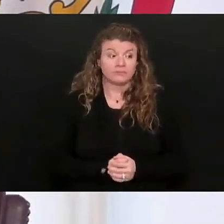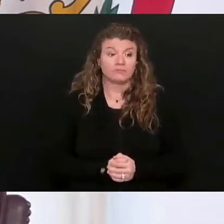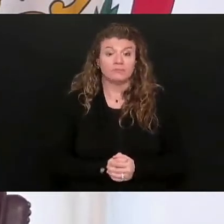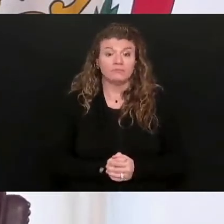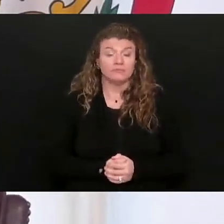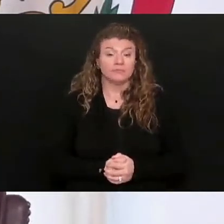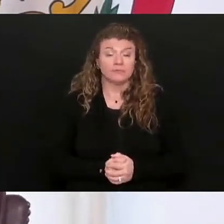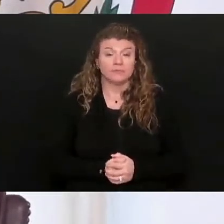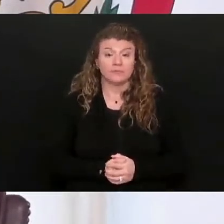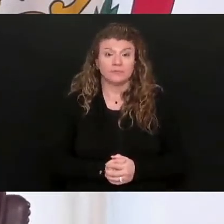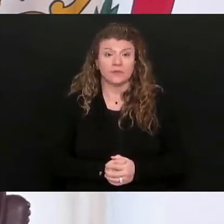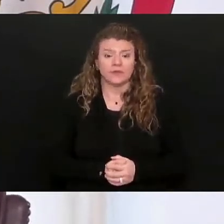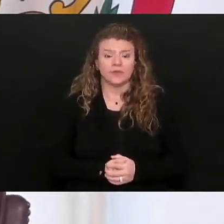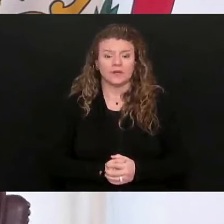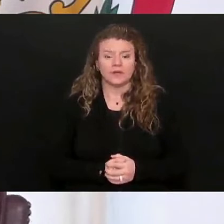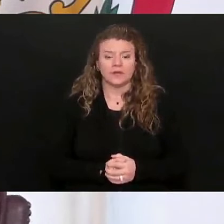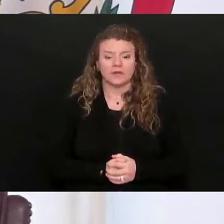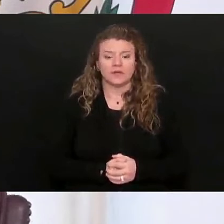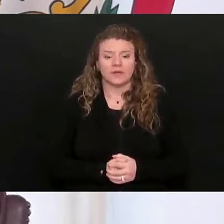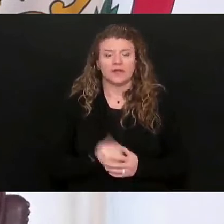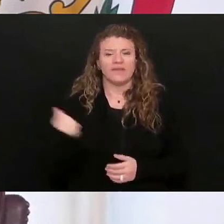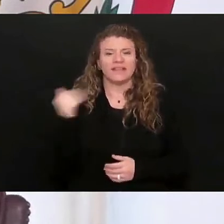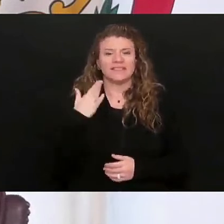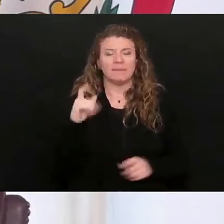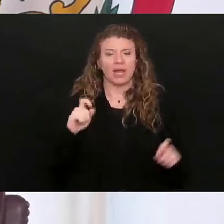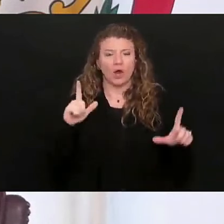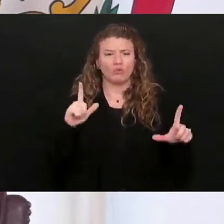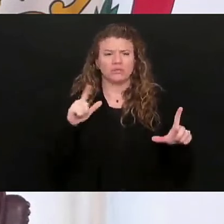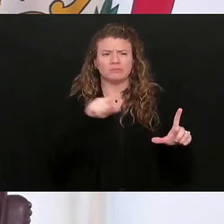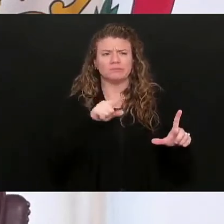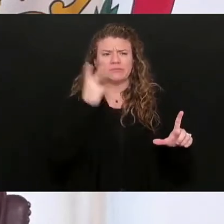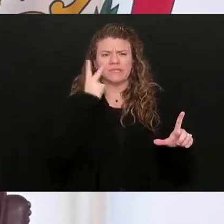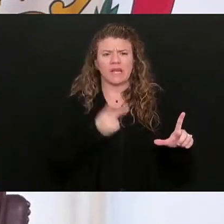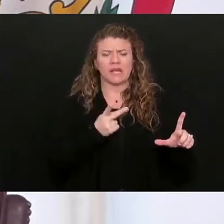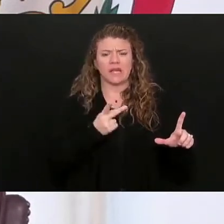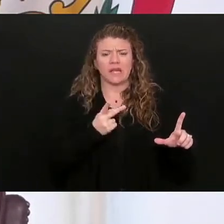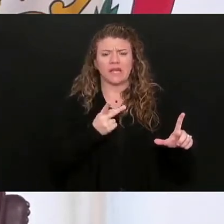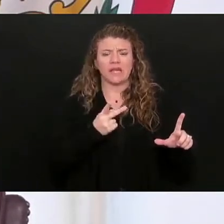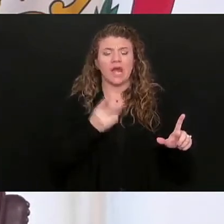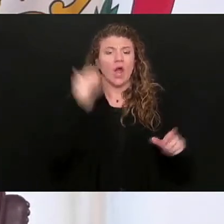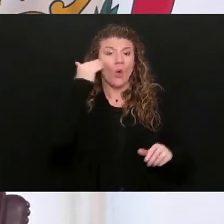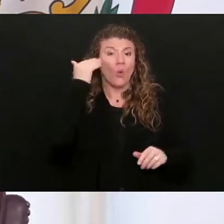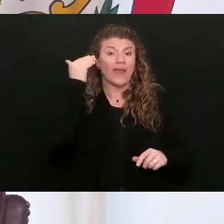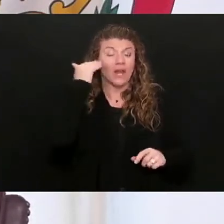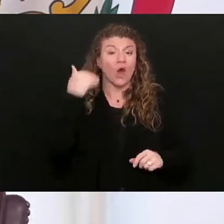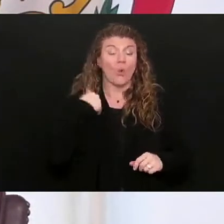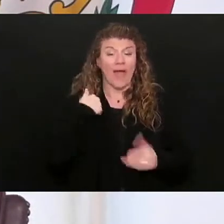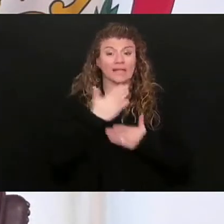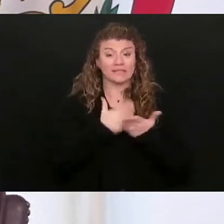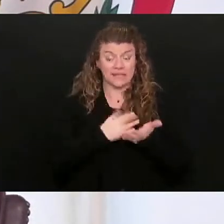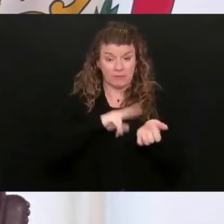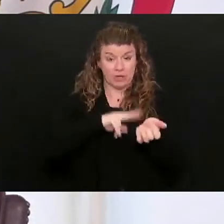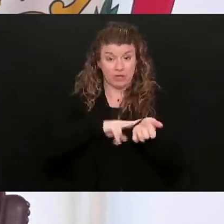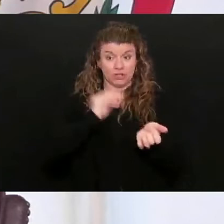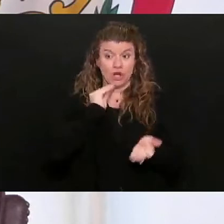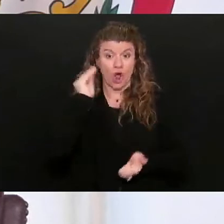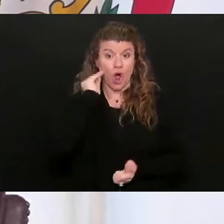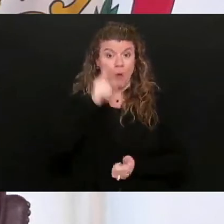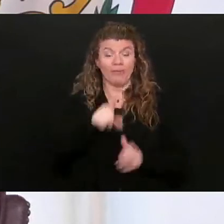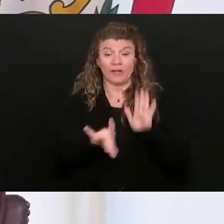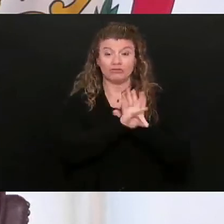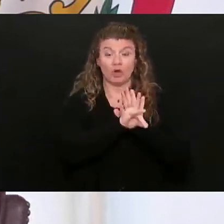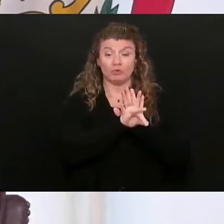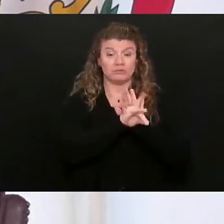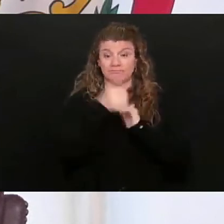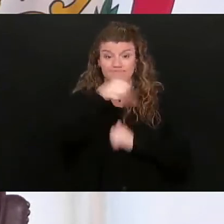let me see, they sent me a little note here, it says, we know we had some in our nursing homes that chose not to